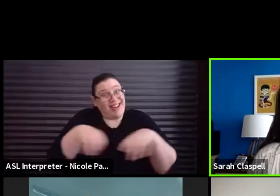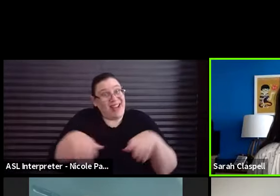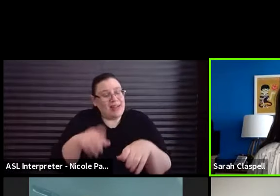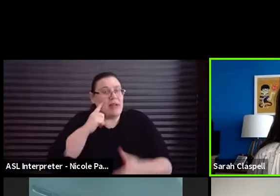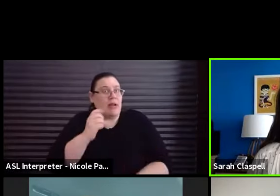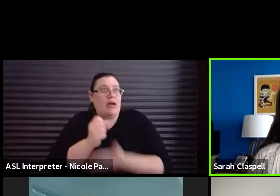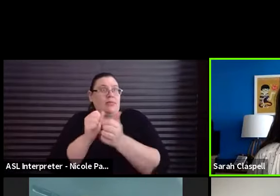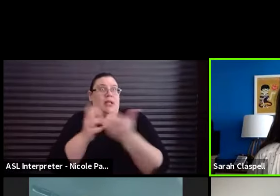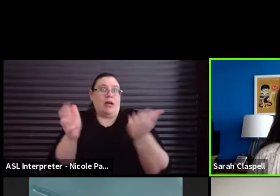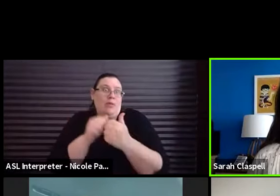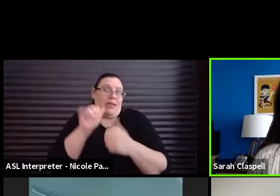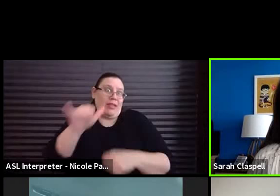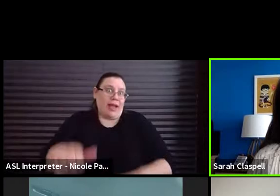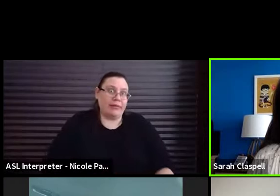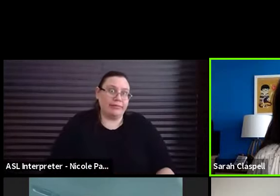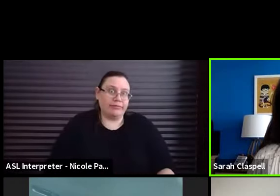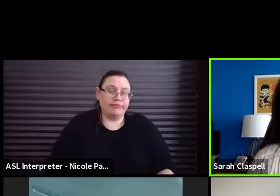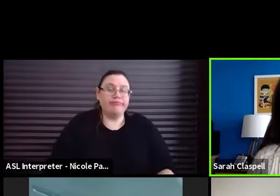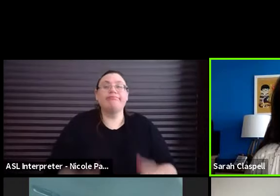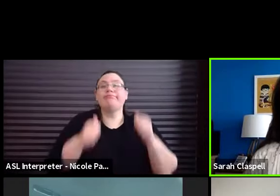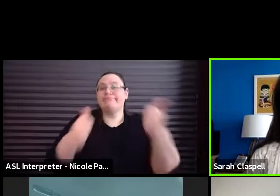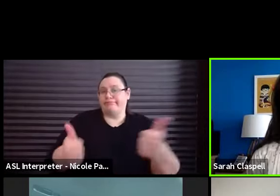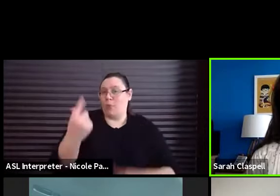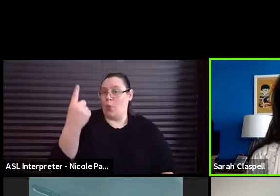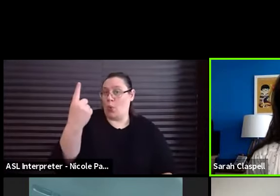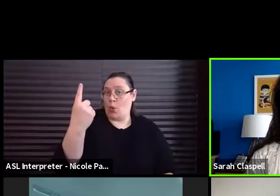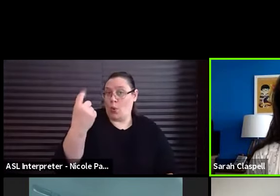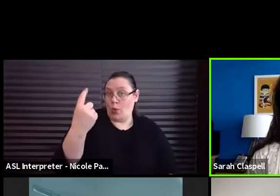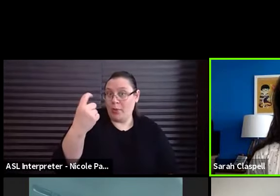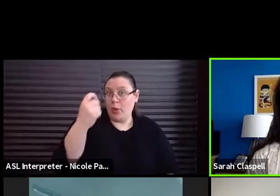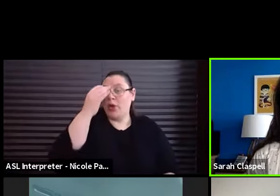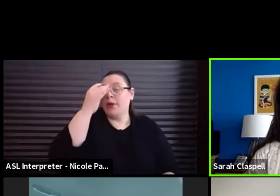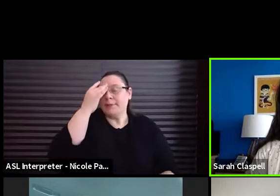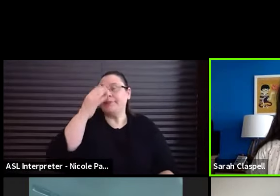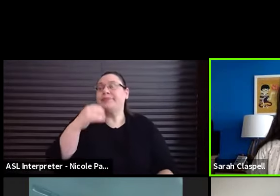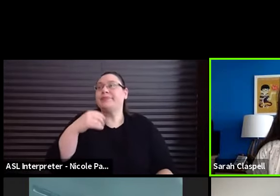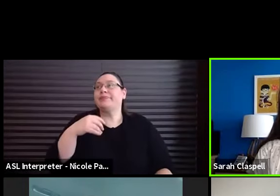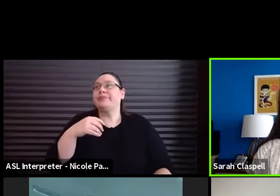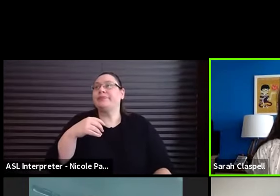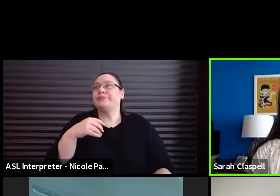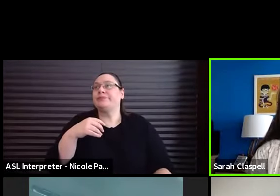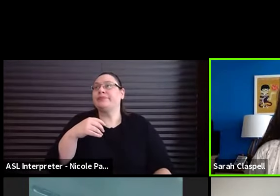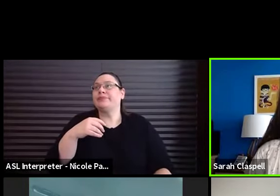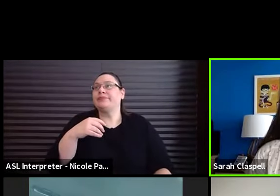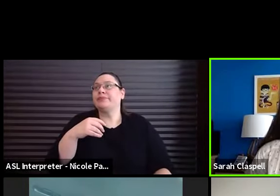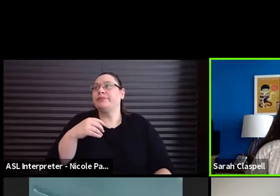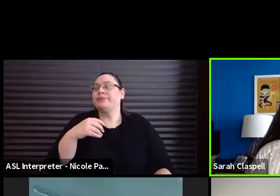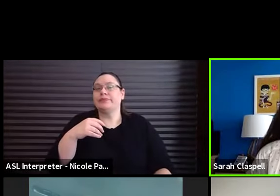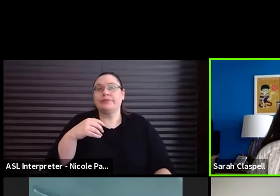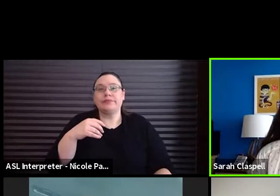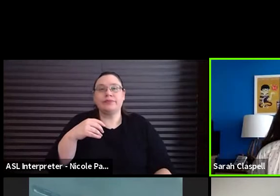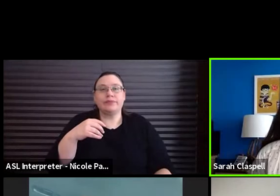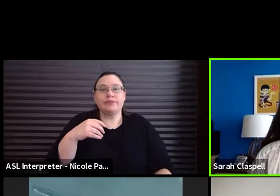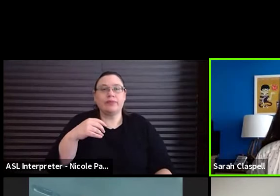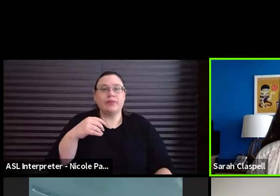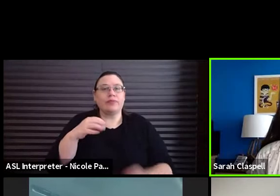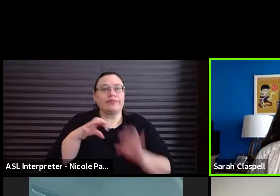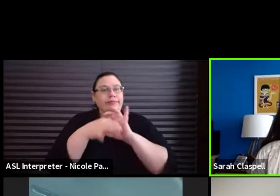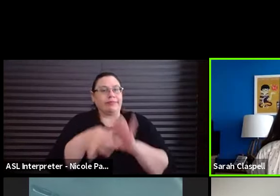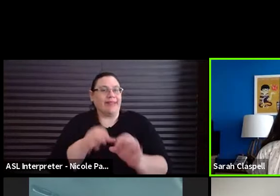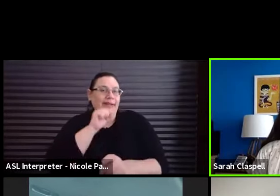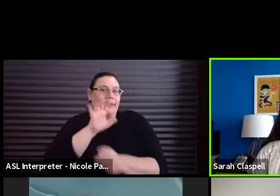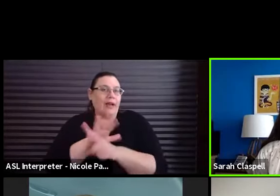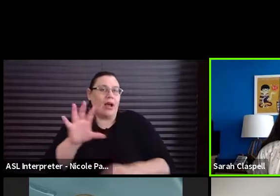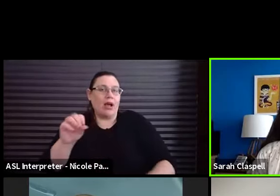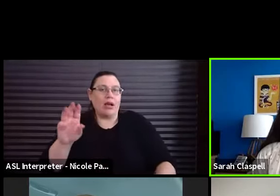Um, all right. I think we'll do one more thing. This is, um, this is about commitment. Um,